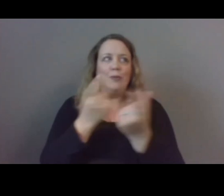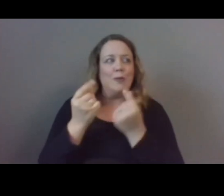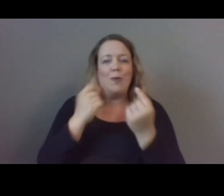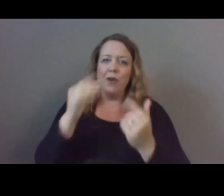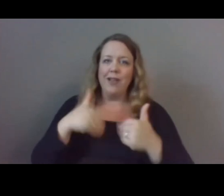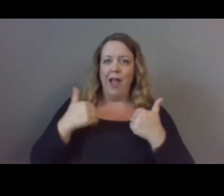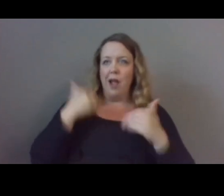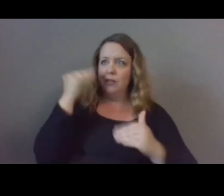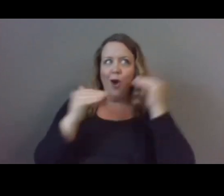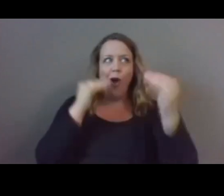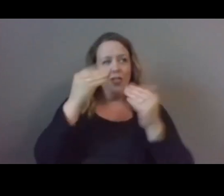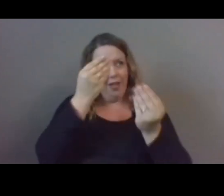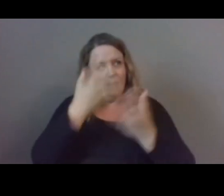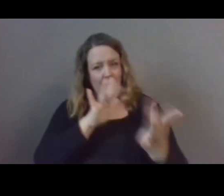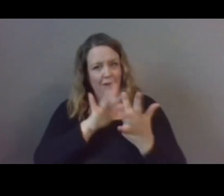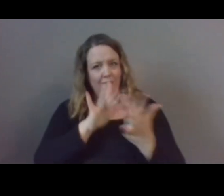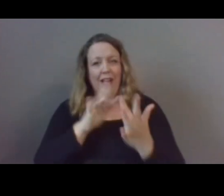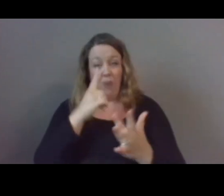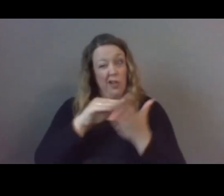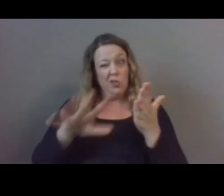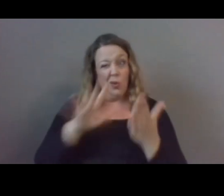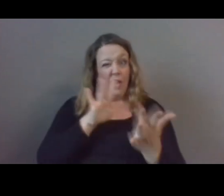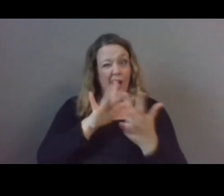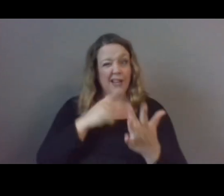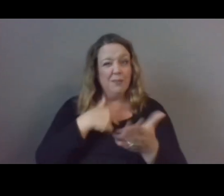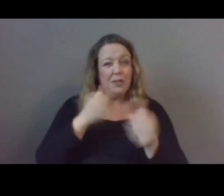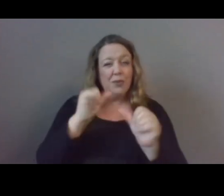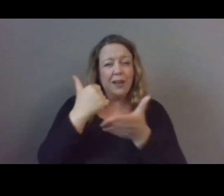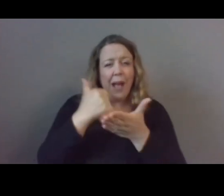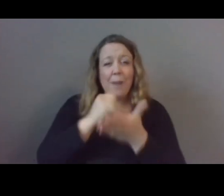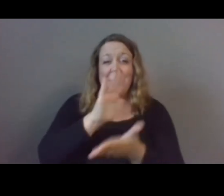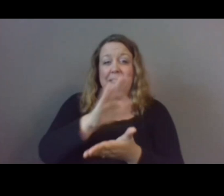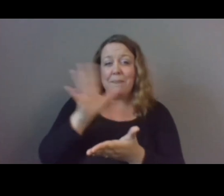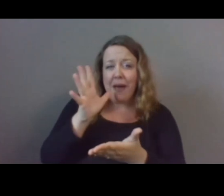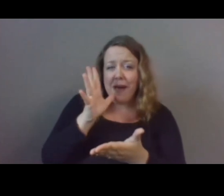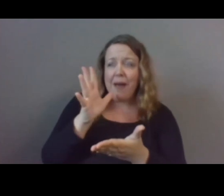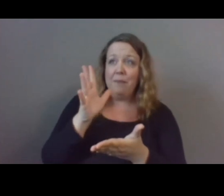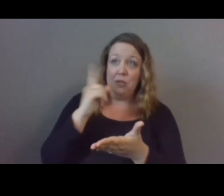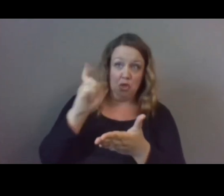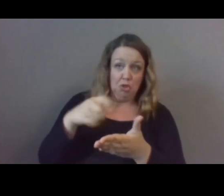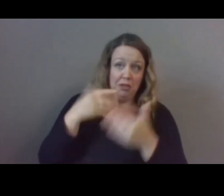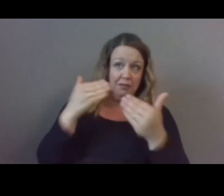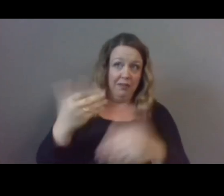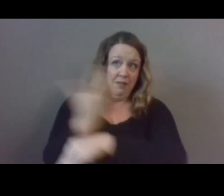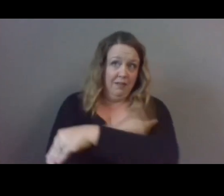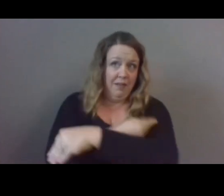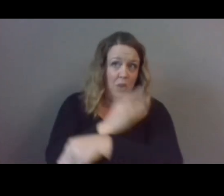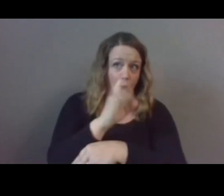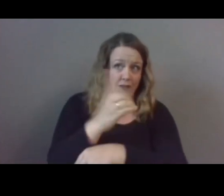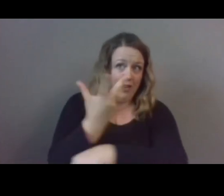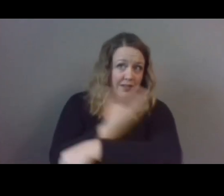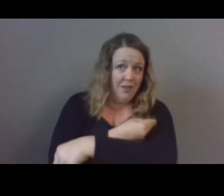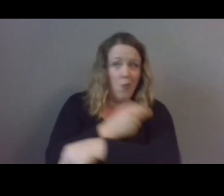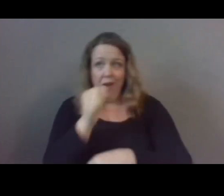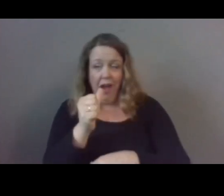one student contact me over the last year, trying to help his mom navigate whether to get a COVID vaccination or not. Her job required it, but she